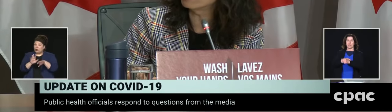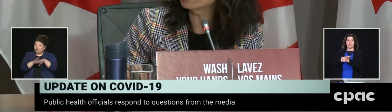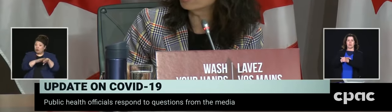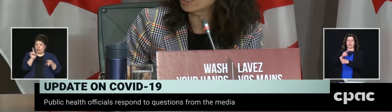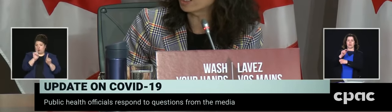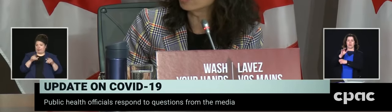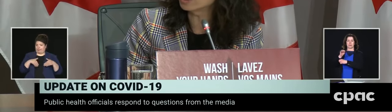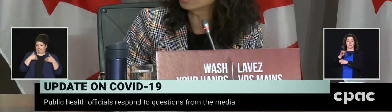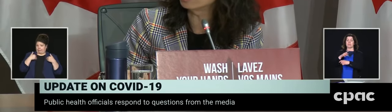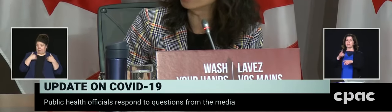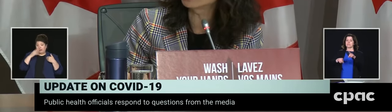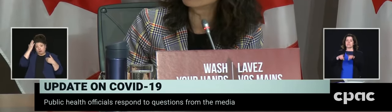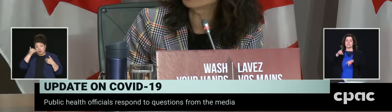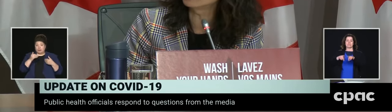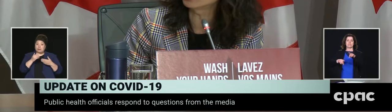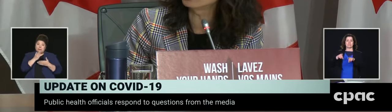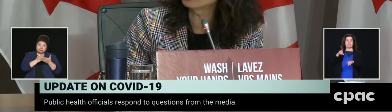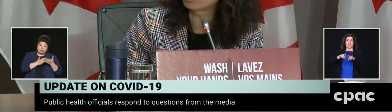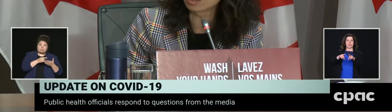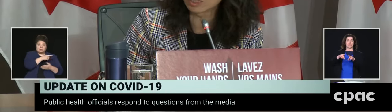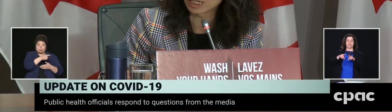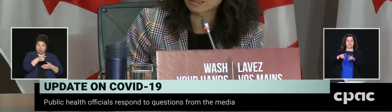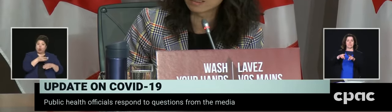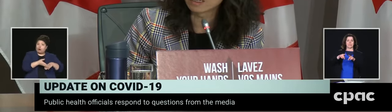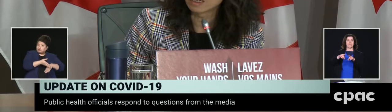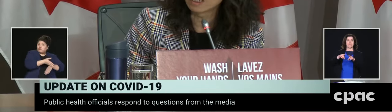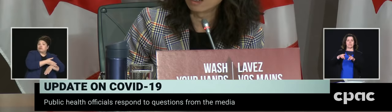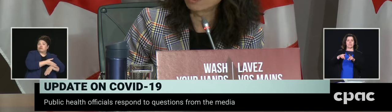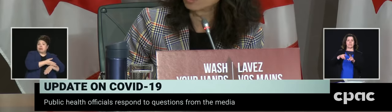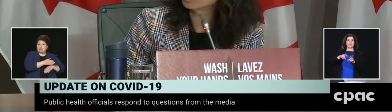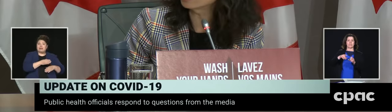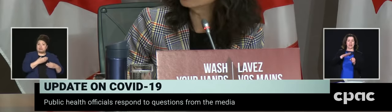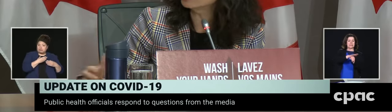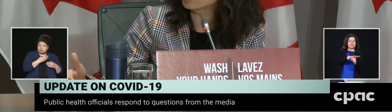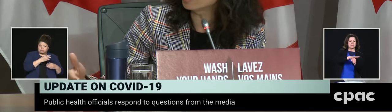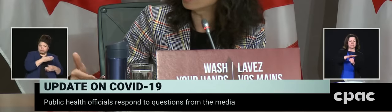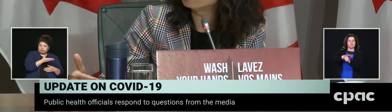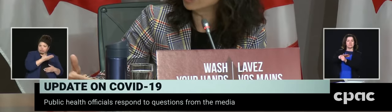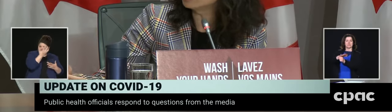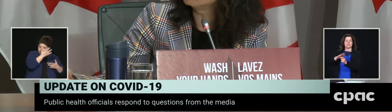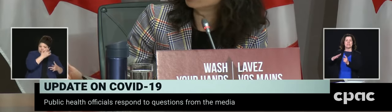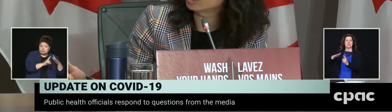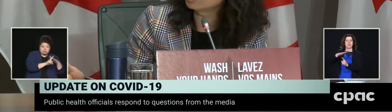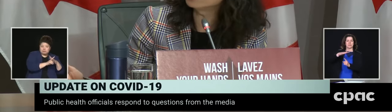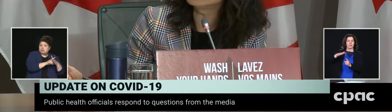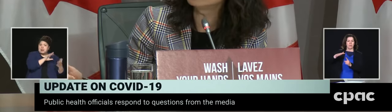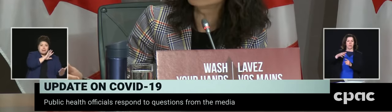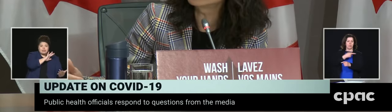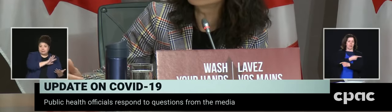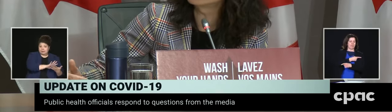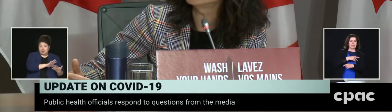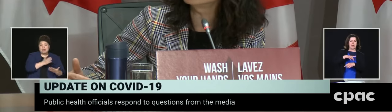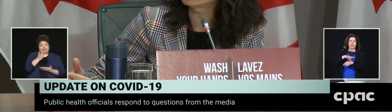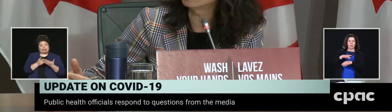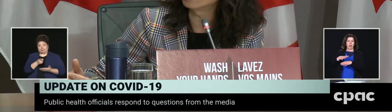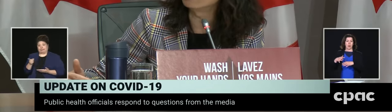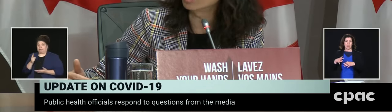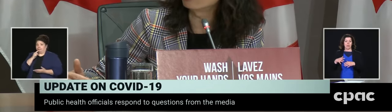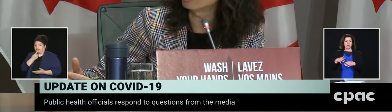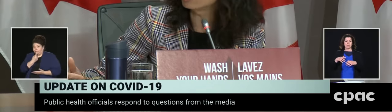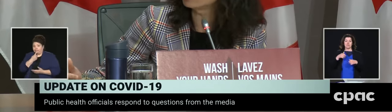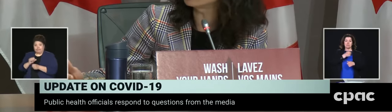local medical office of health is in the best position to do that. Of course having said that in many communities there are different